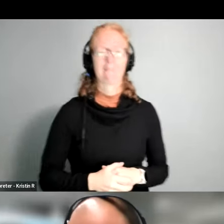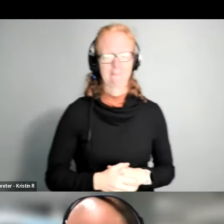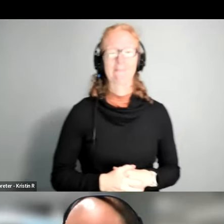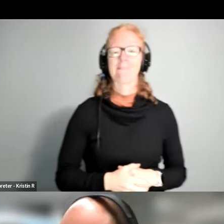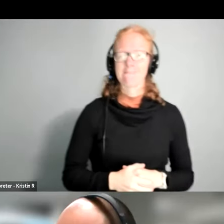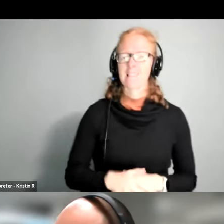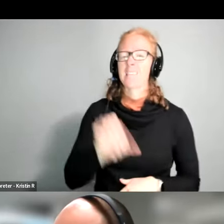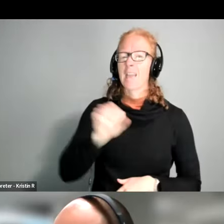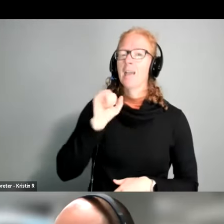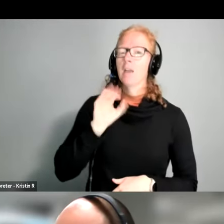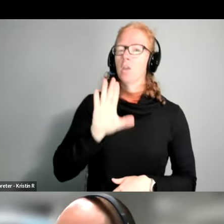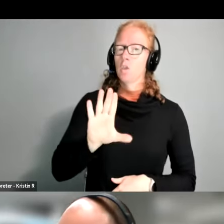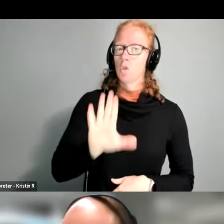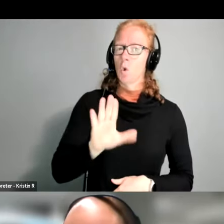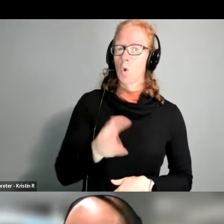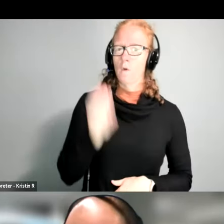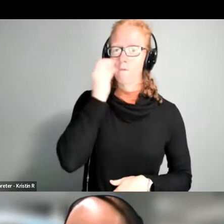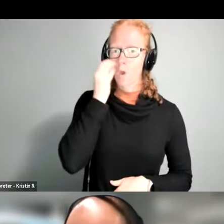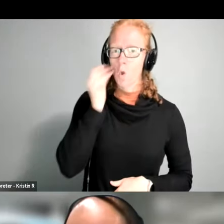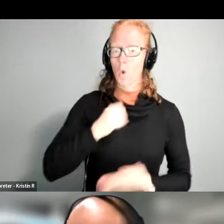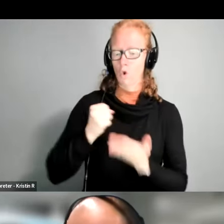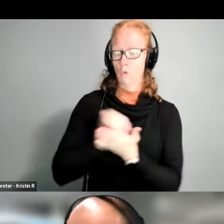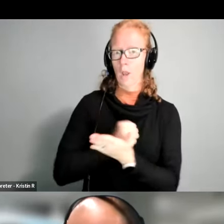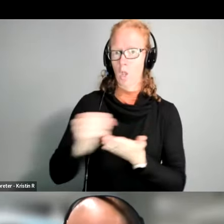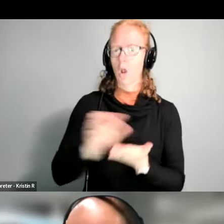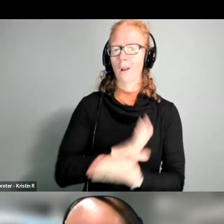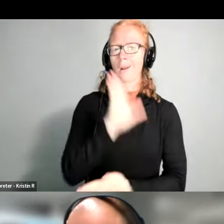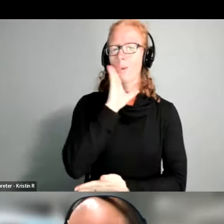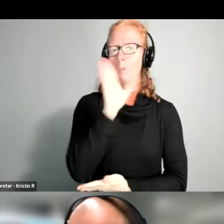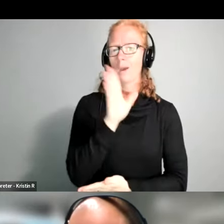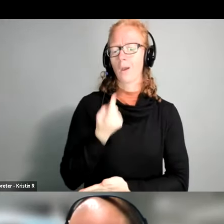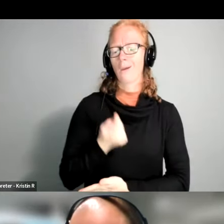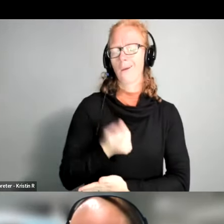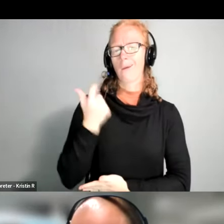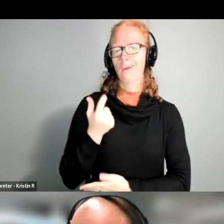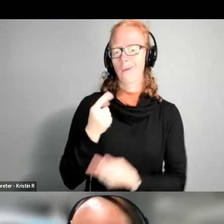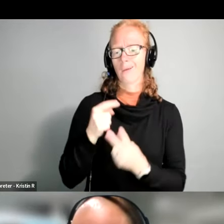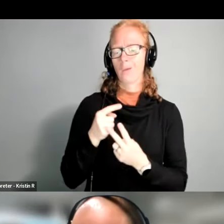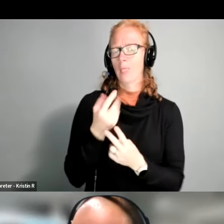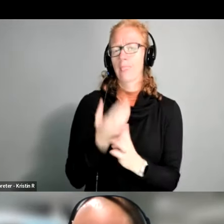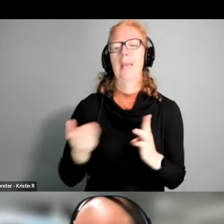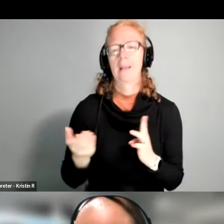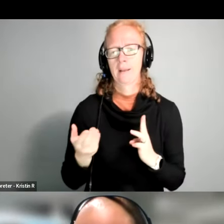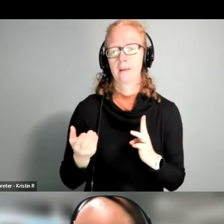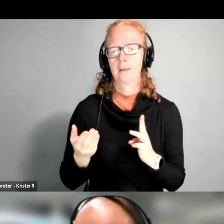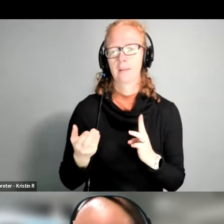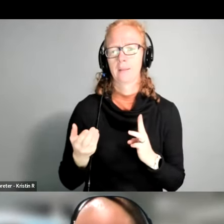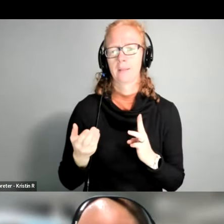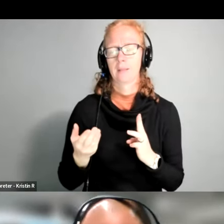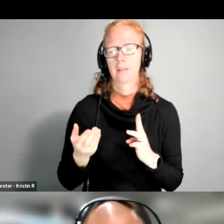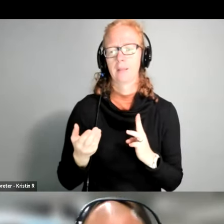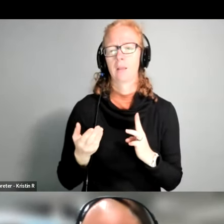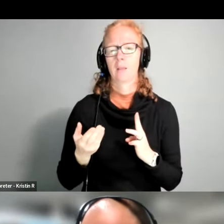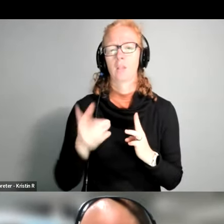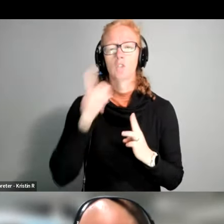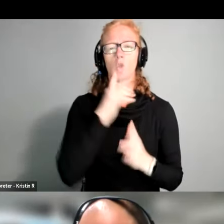use your own phone or credit card of course it sort of automatically kind of removes one of the steps here and just automatically takes it off your your payment